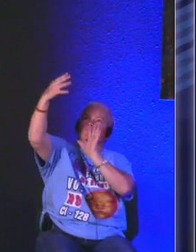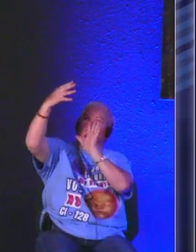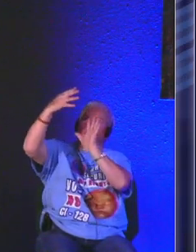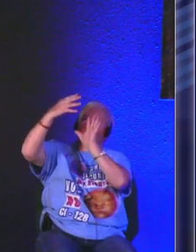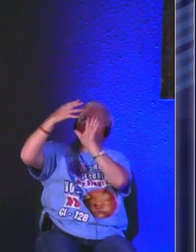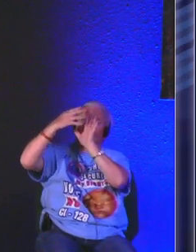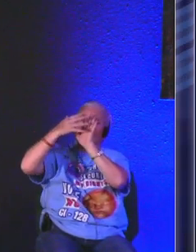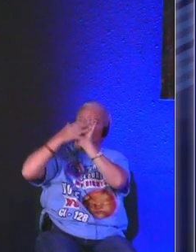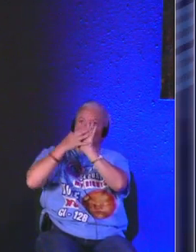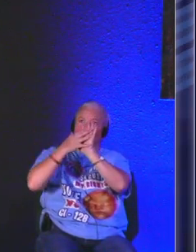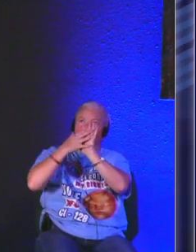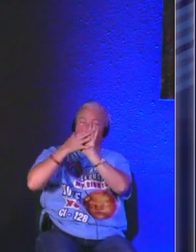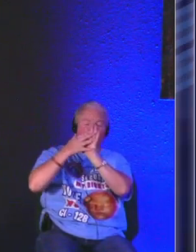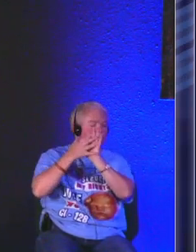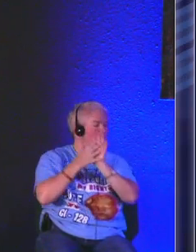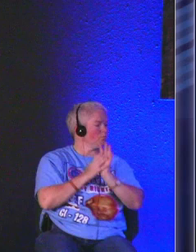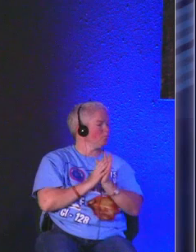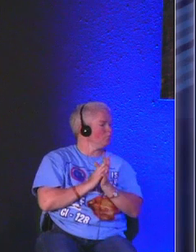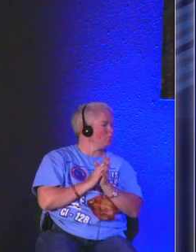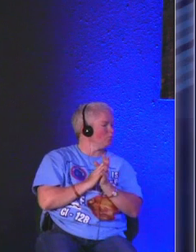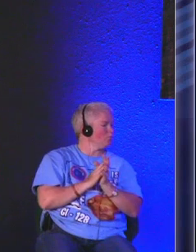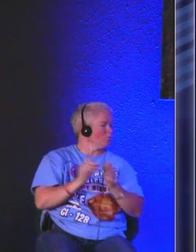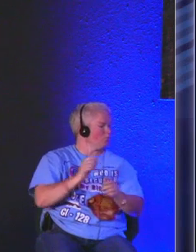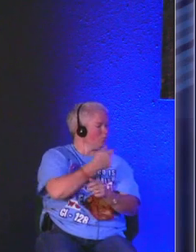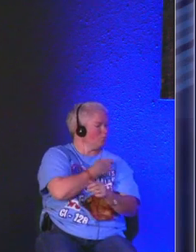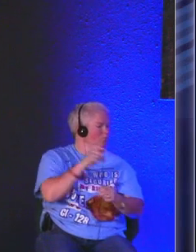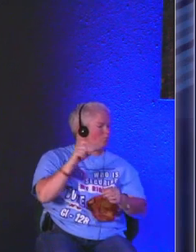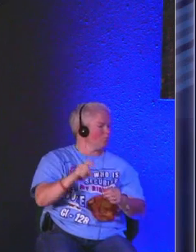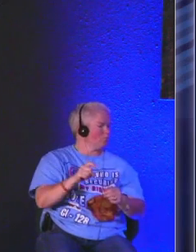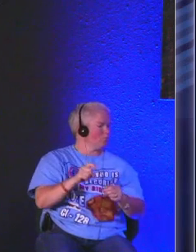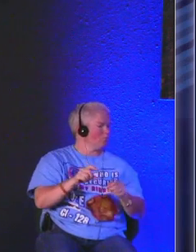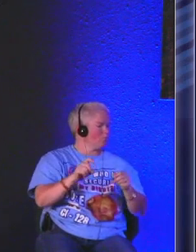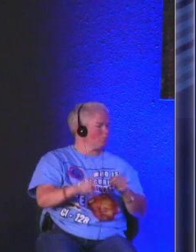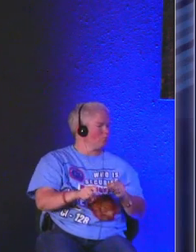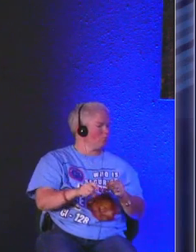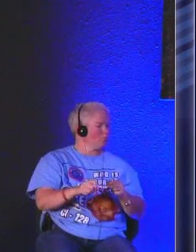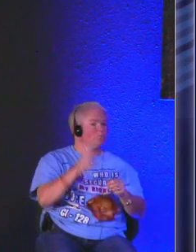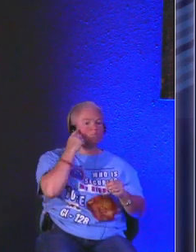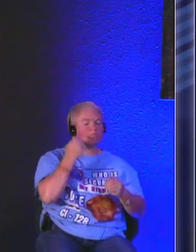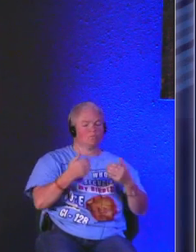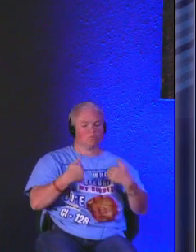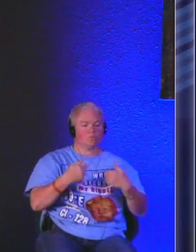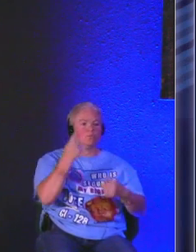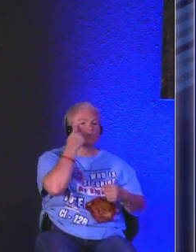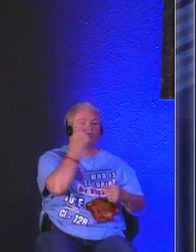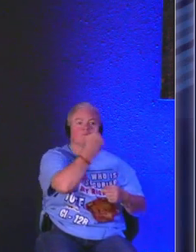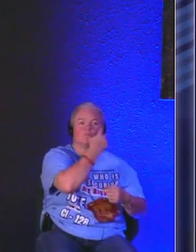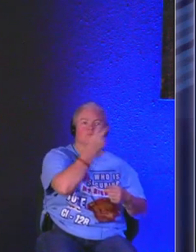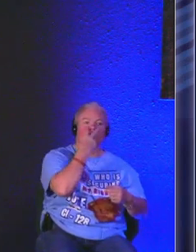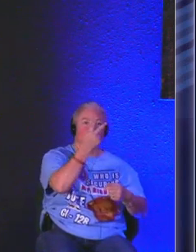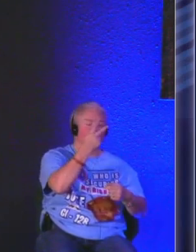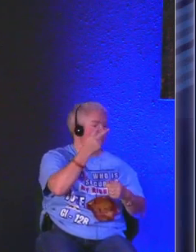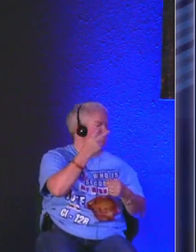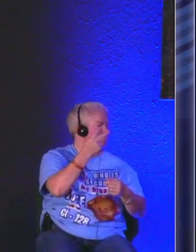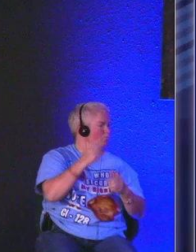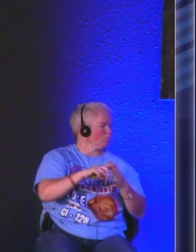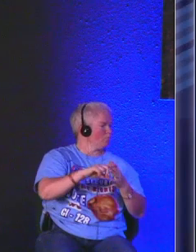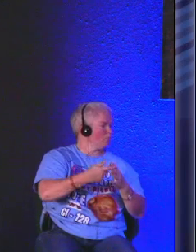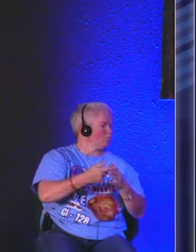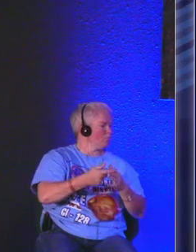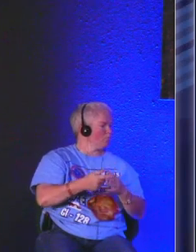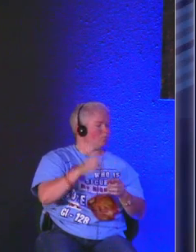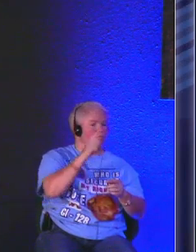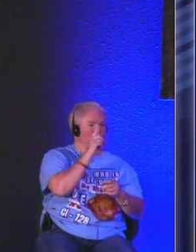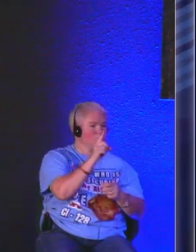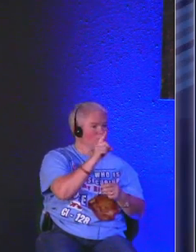closer to himself we just need to have the eyes to see it so let's start